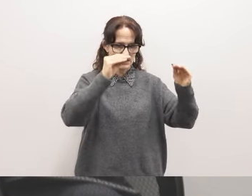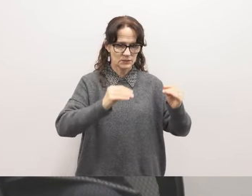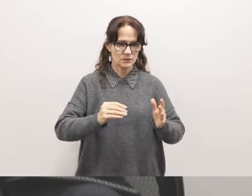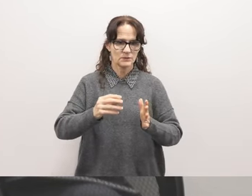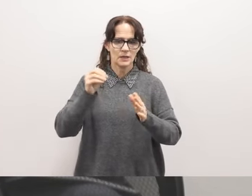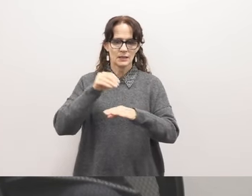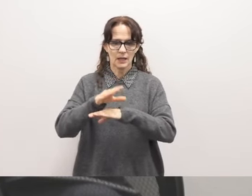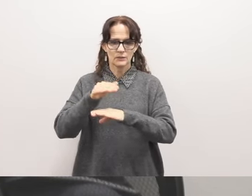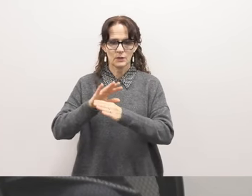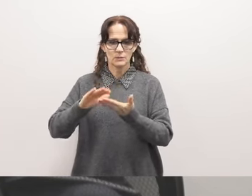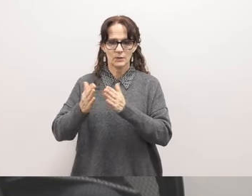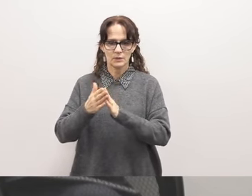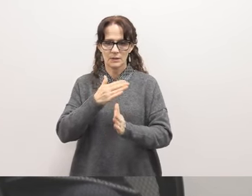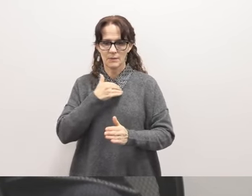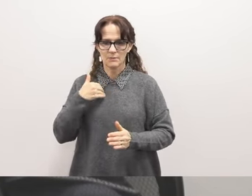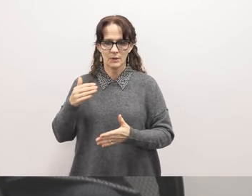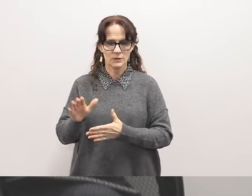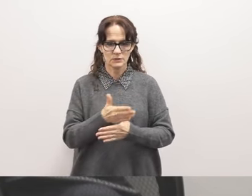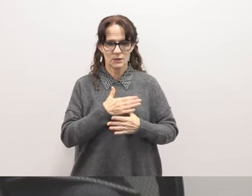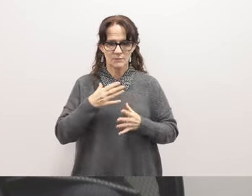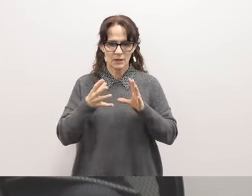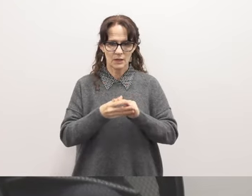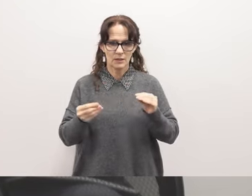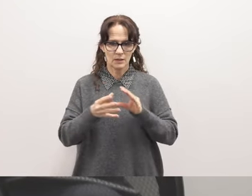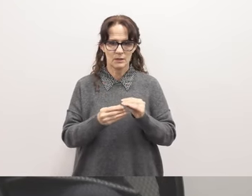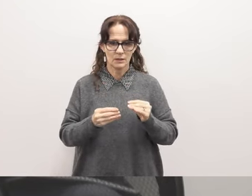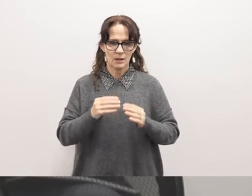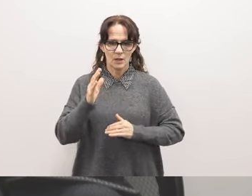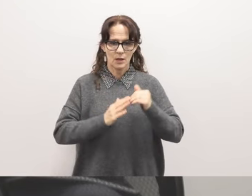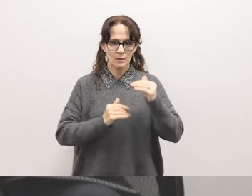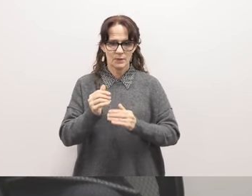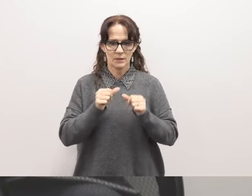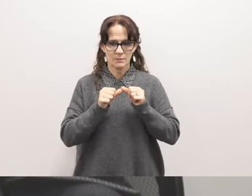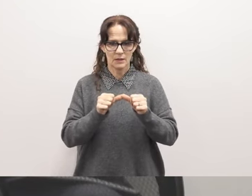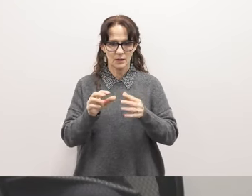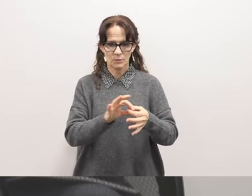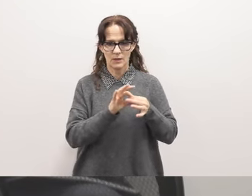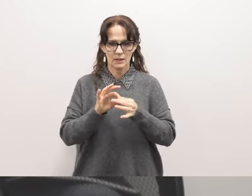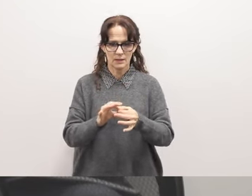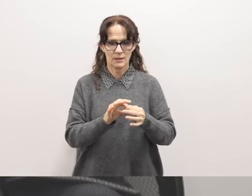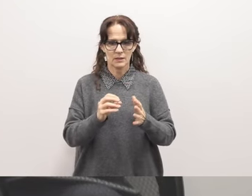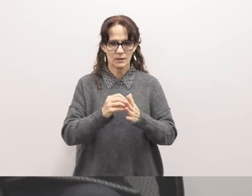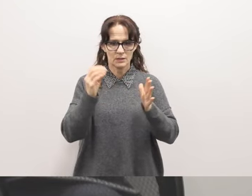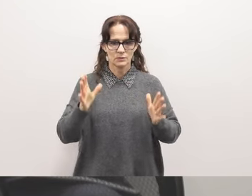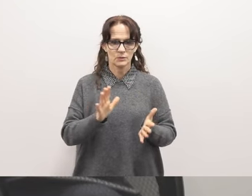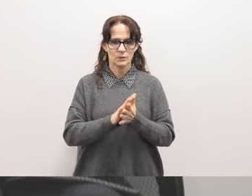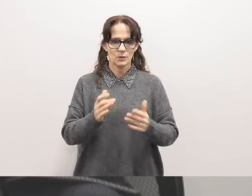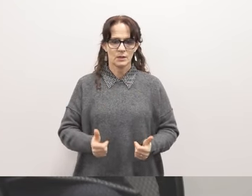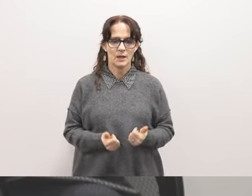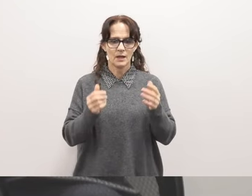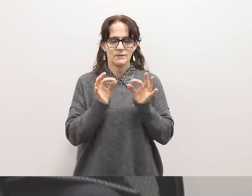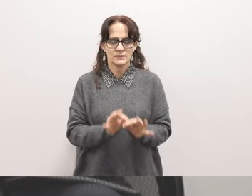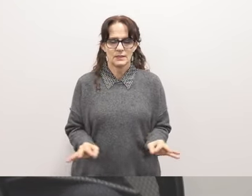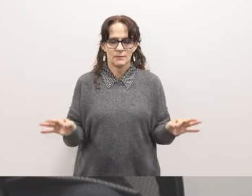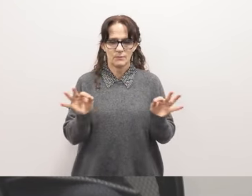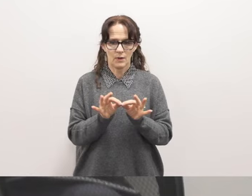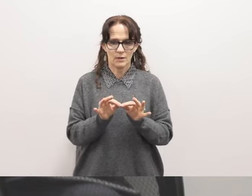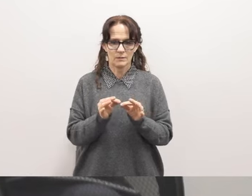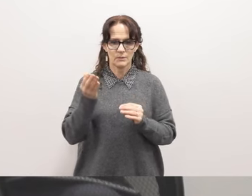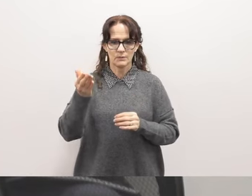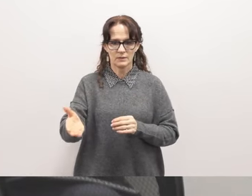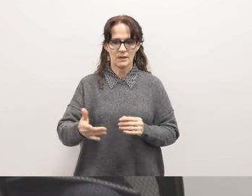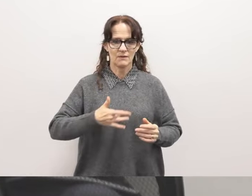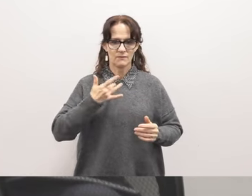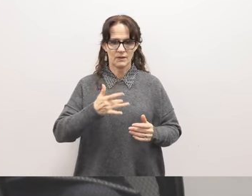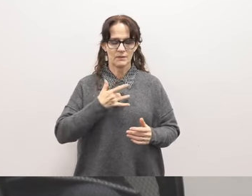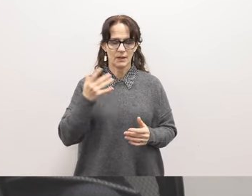members. And I shared my story about how building and maintaining relationships within a student's school life is important. When I was there, it felt like